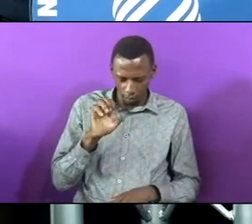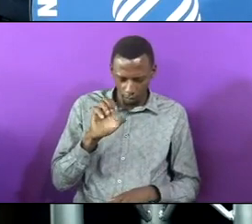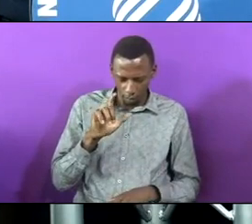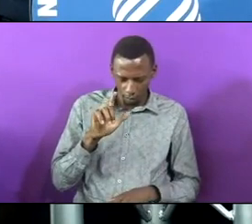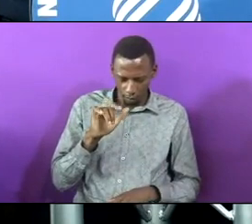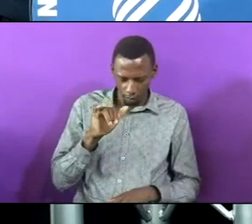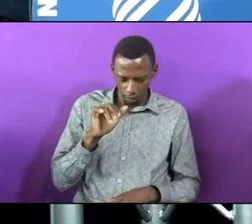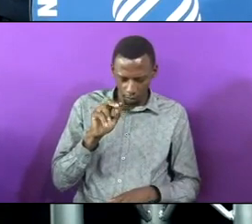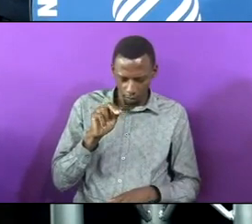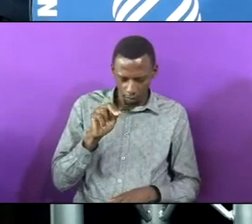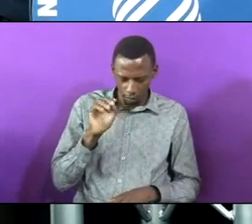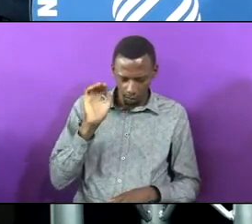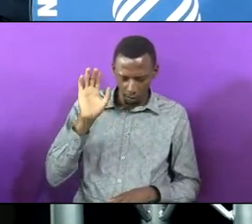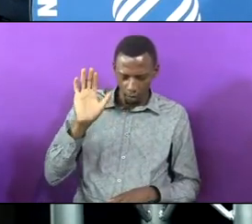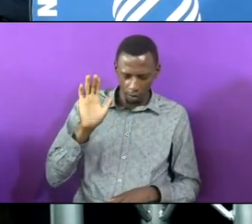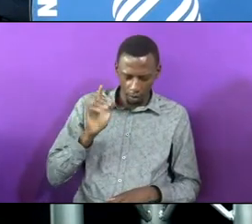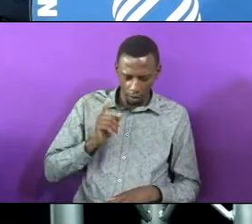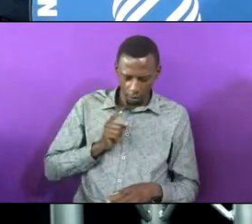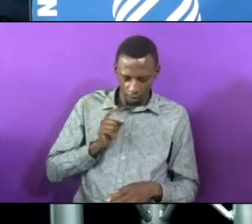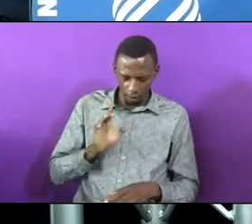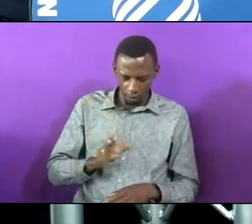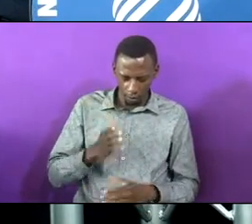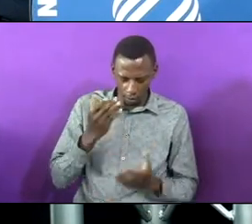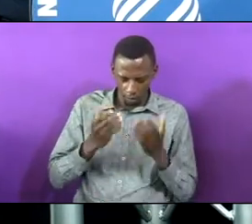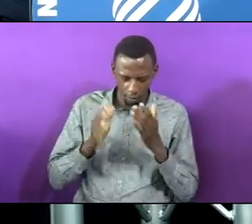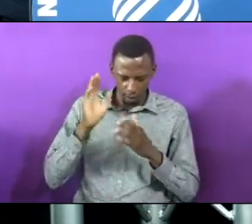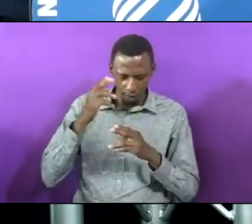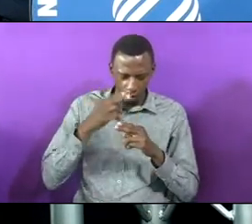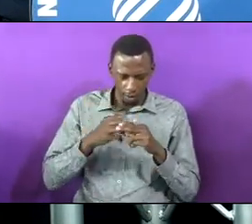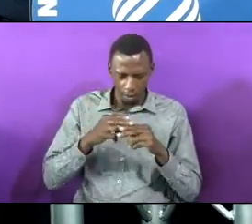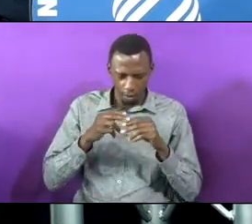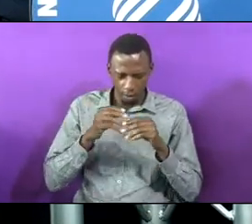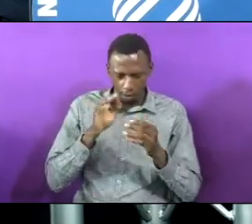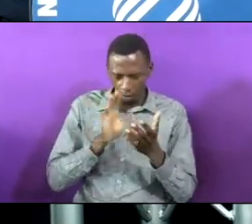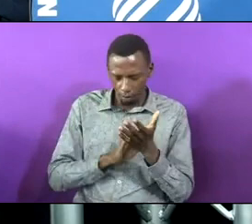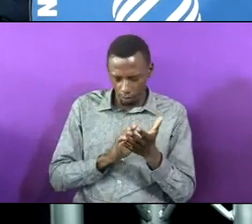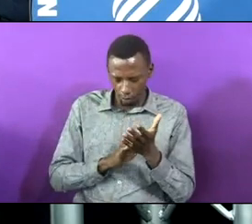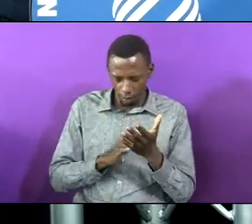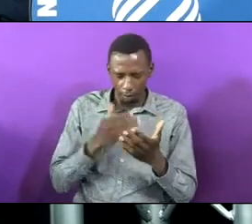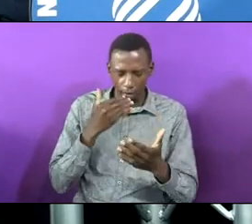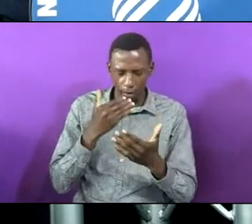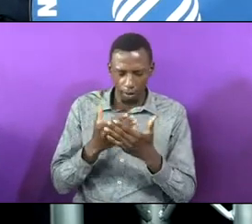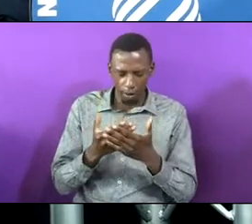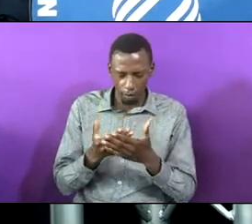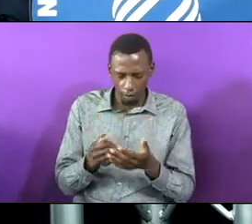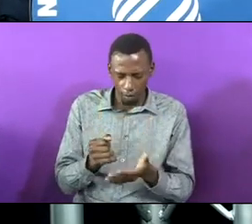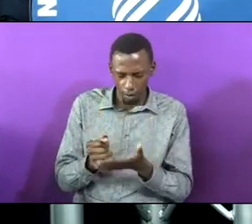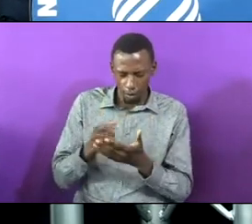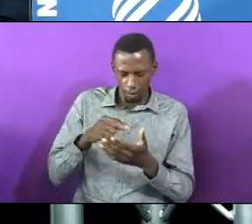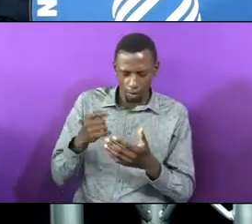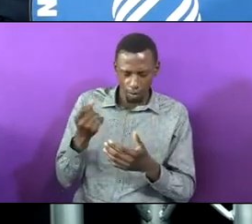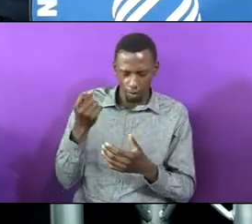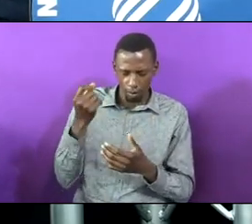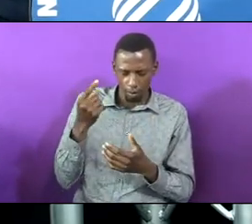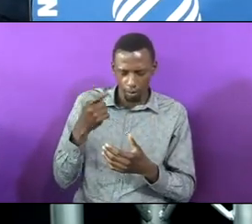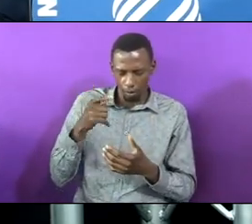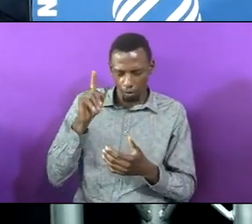We thank you for helping us to come to the understanding that you have an assignment for us.